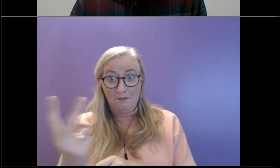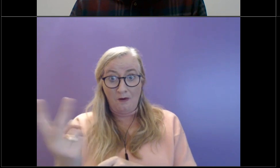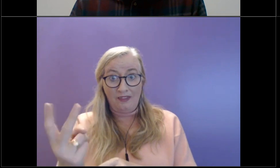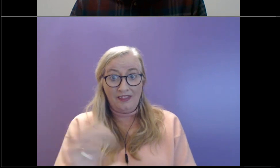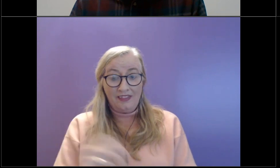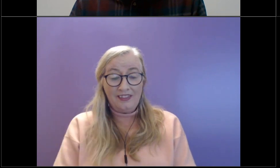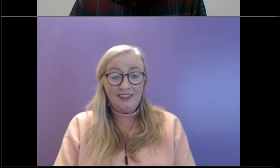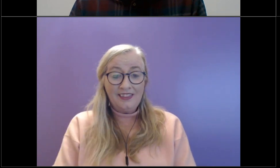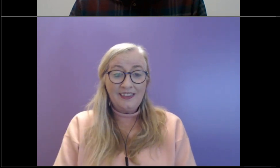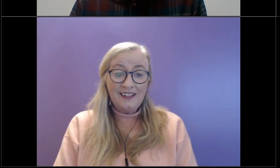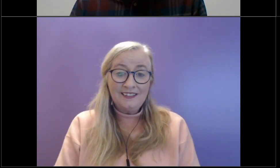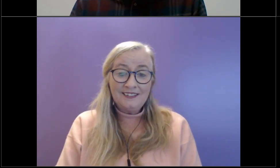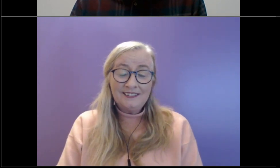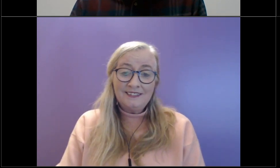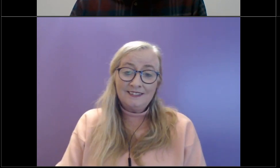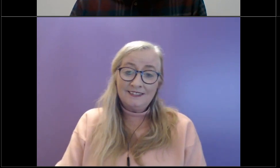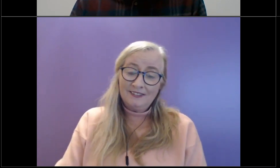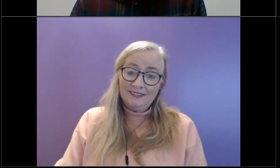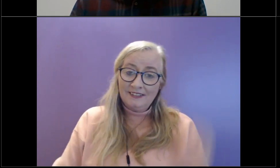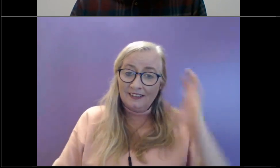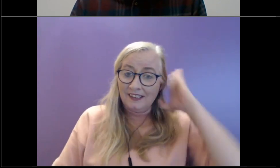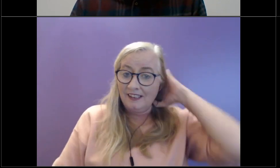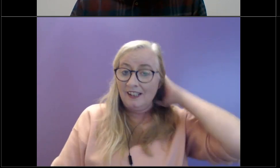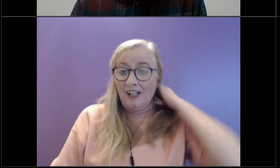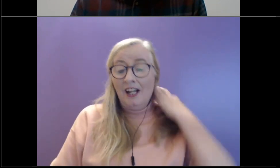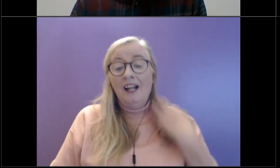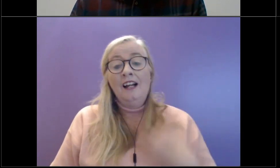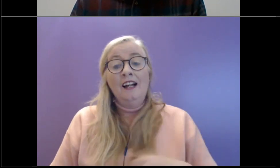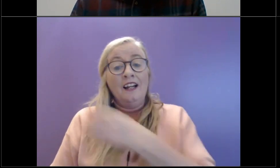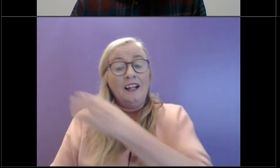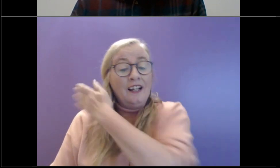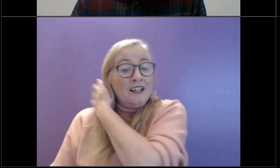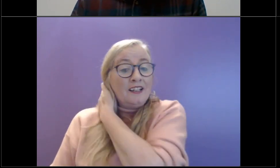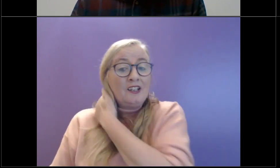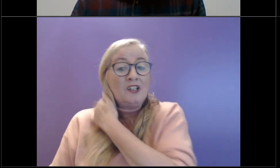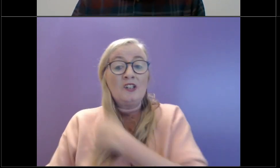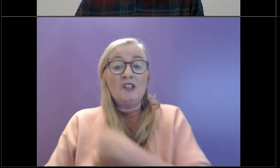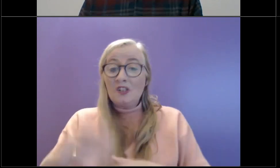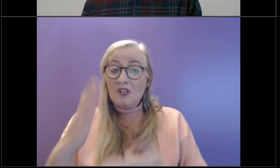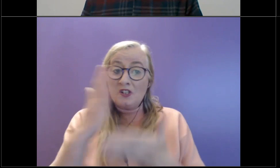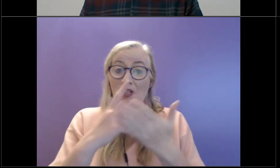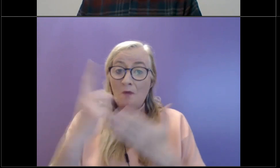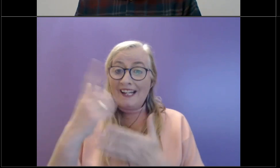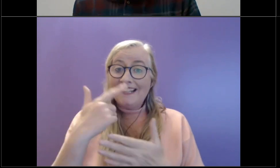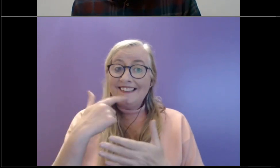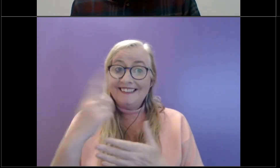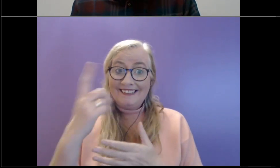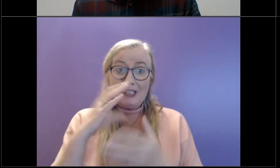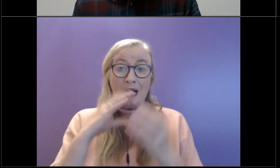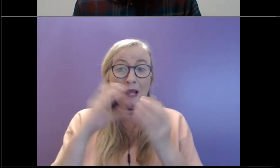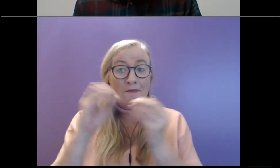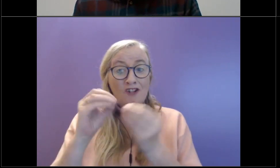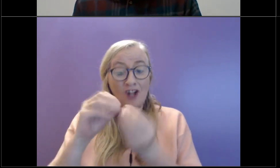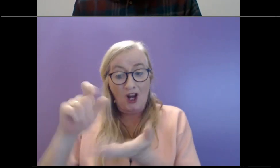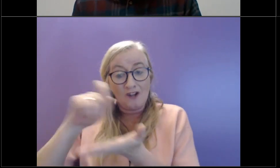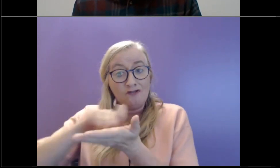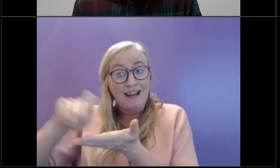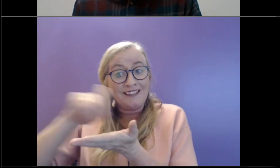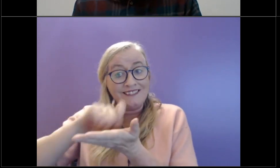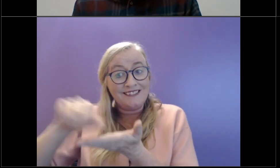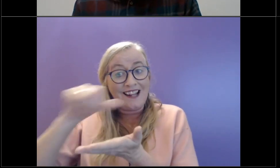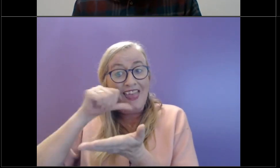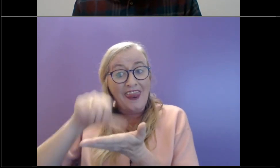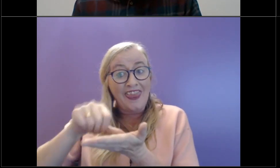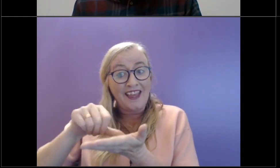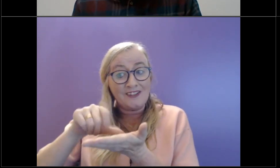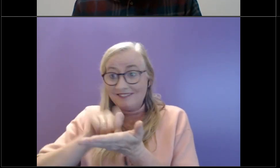Seeing someone writing here, writing letters has helped. So she a really lovely way to connect. And I think probably